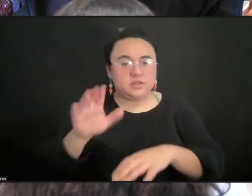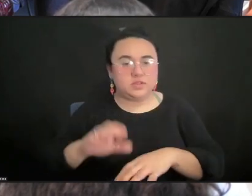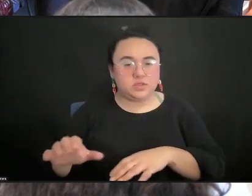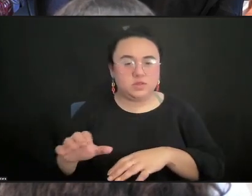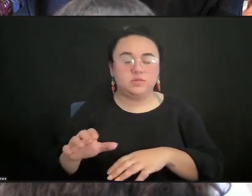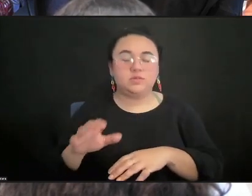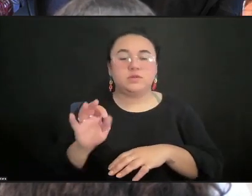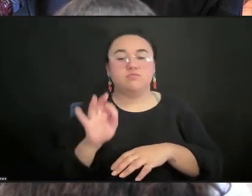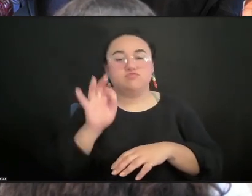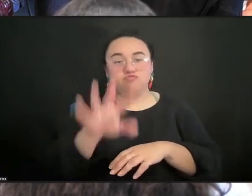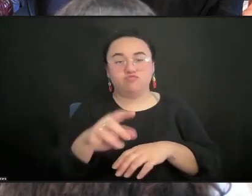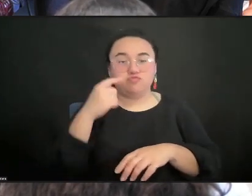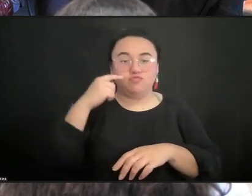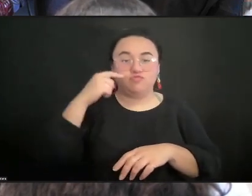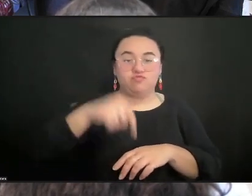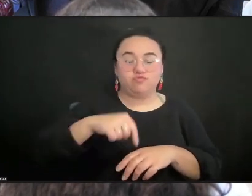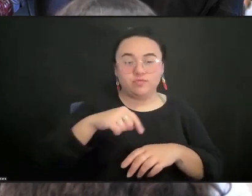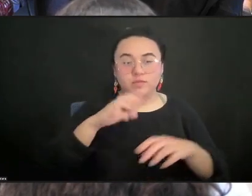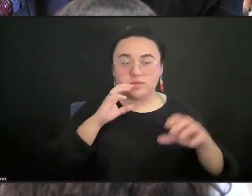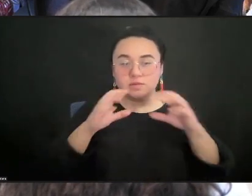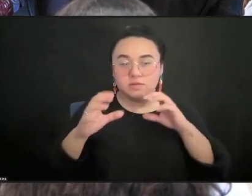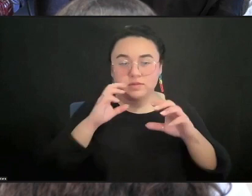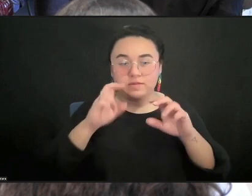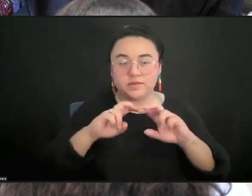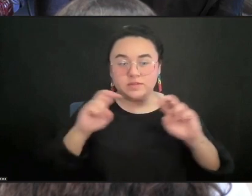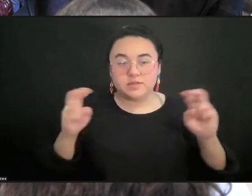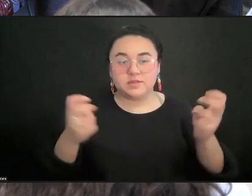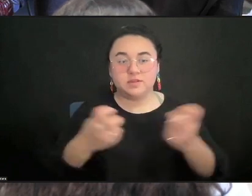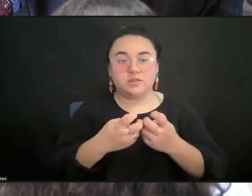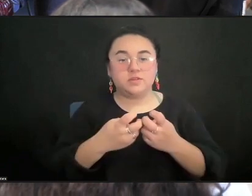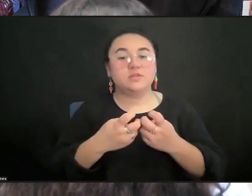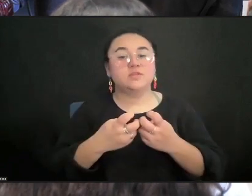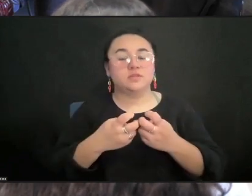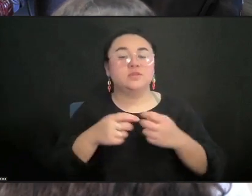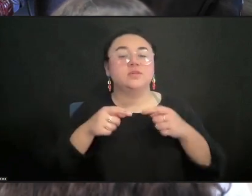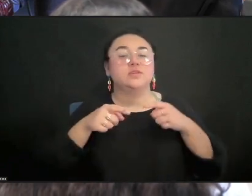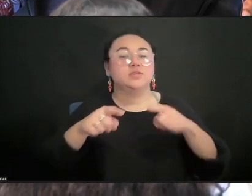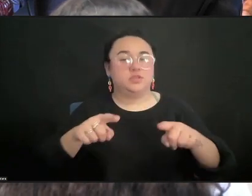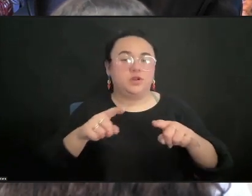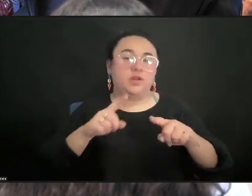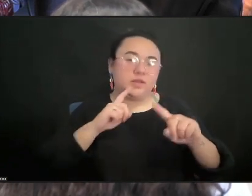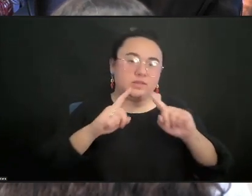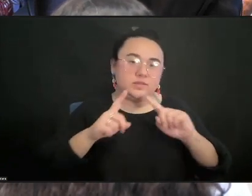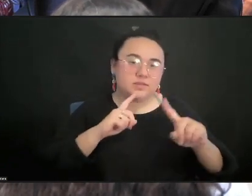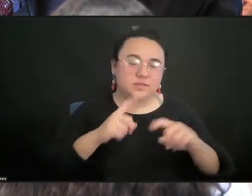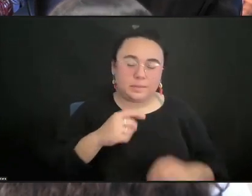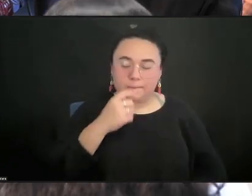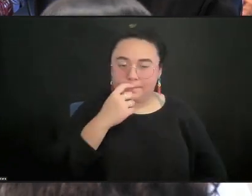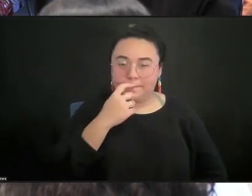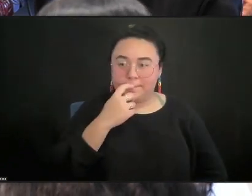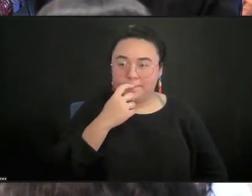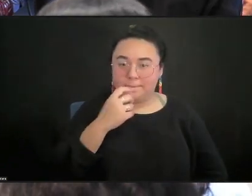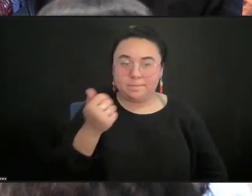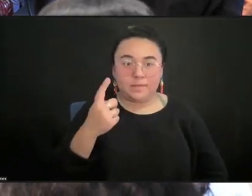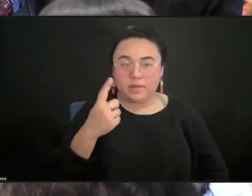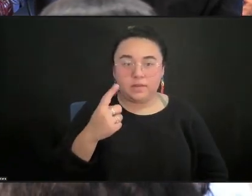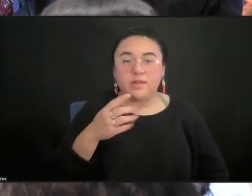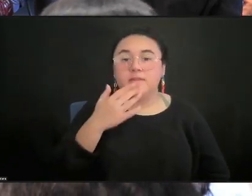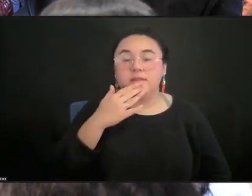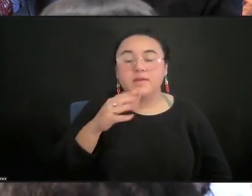conversation circle during our discussion. So would anyone like to—oh, thank you, Zeba.